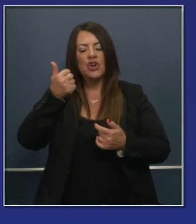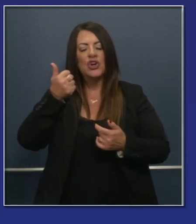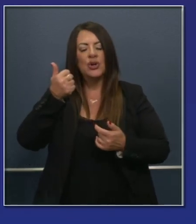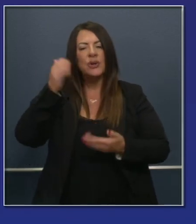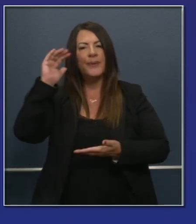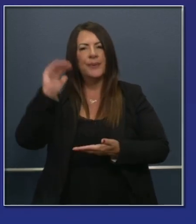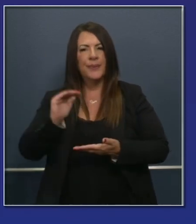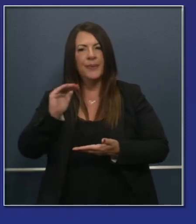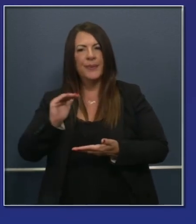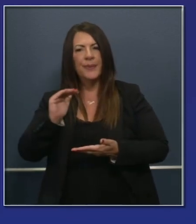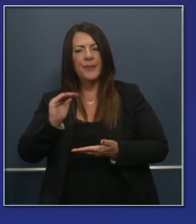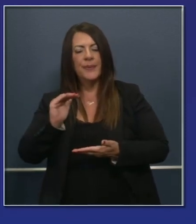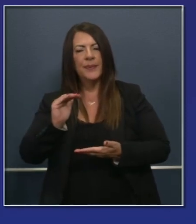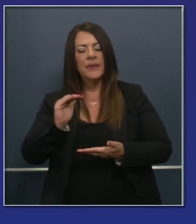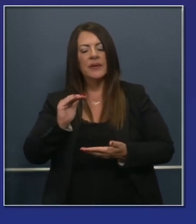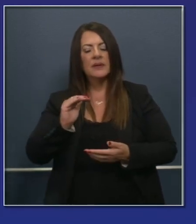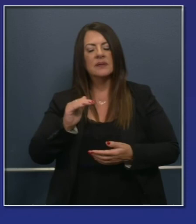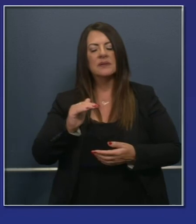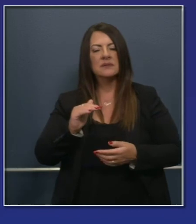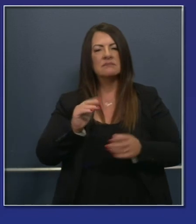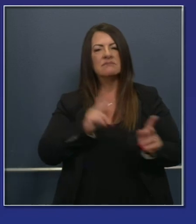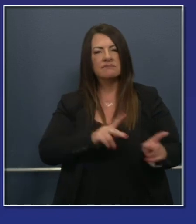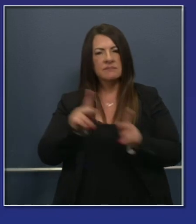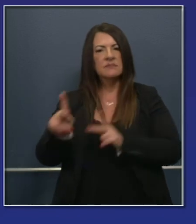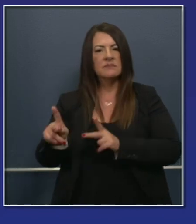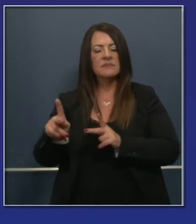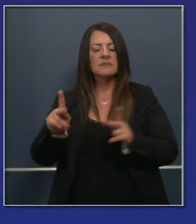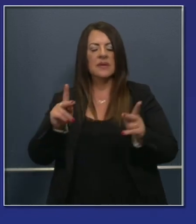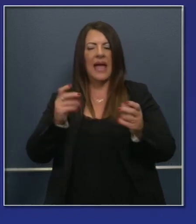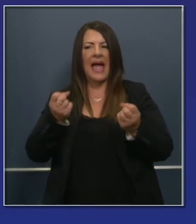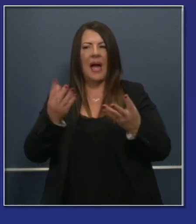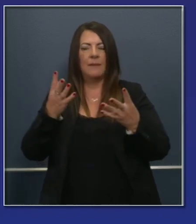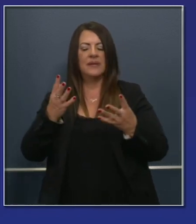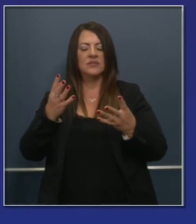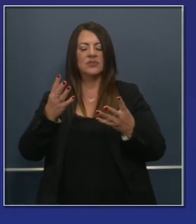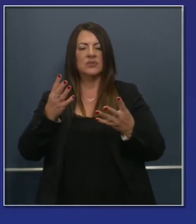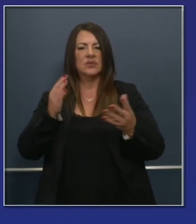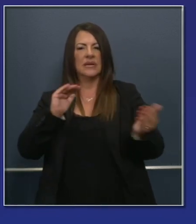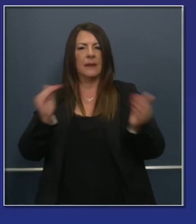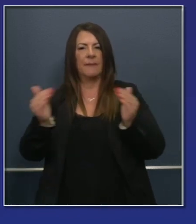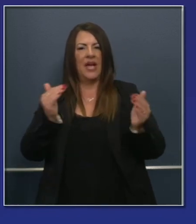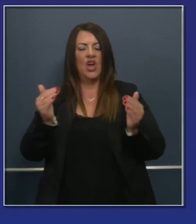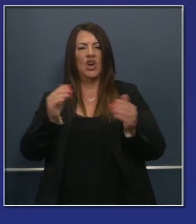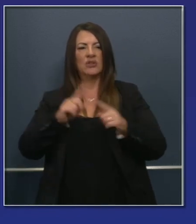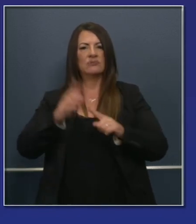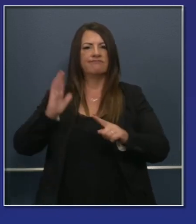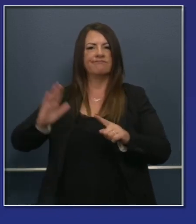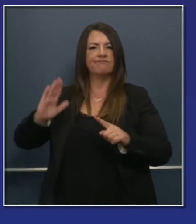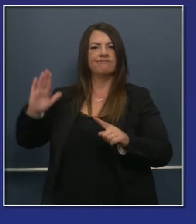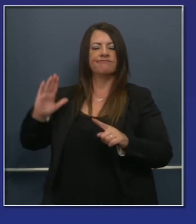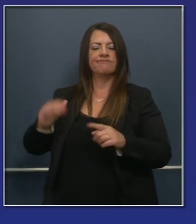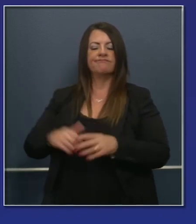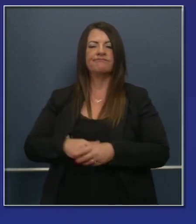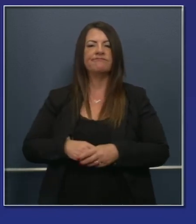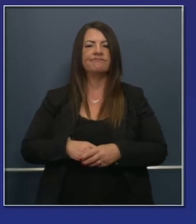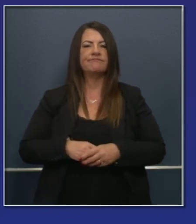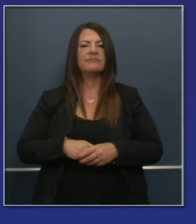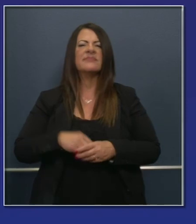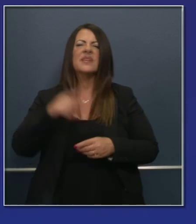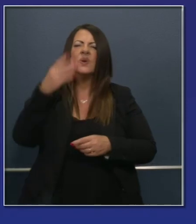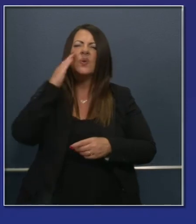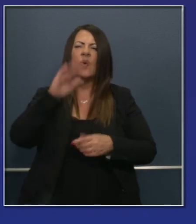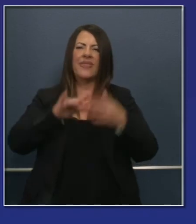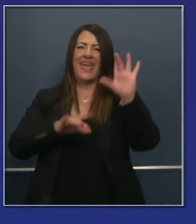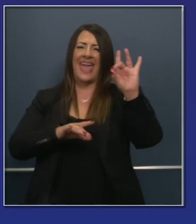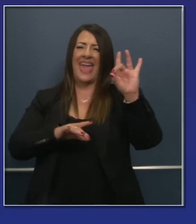certain parts, certain regions of the state disproportionately now, as we've been very clear about in the Central Valley. Eight counties